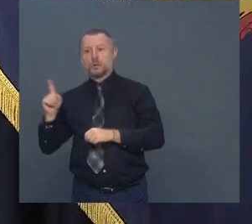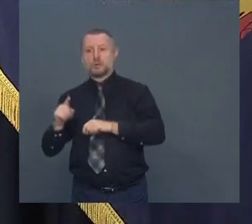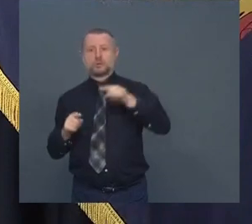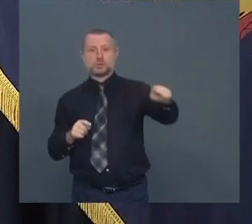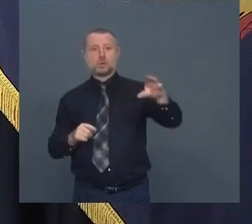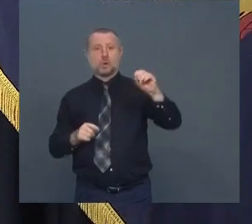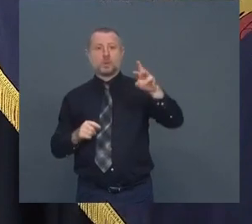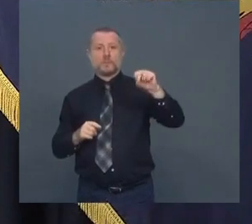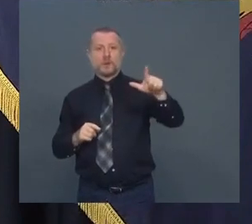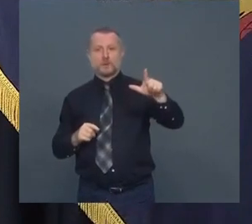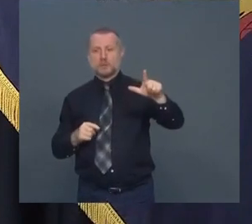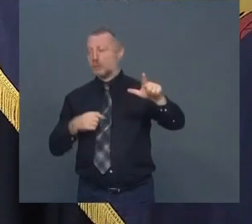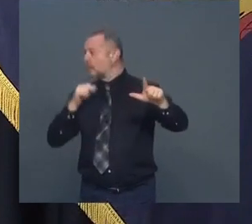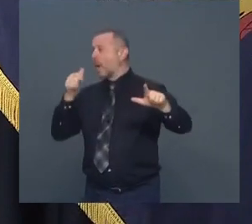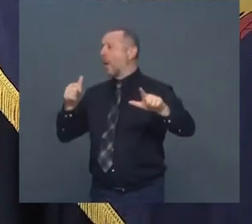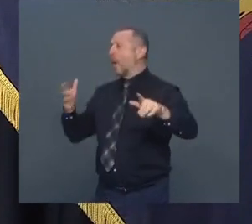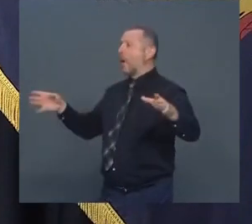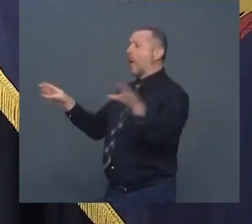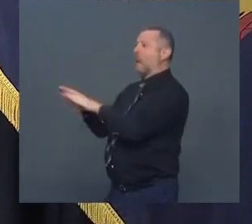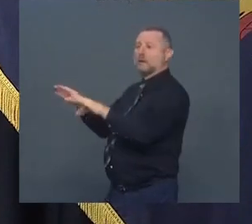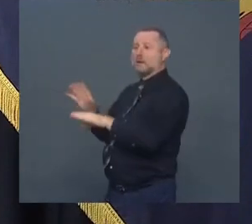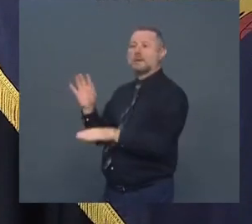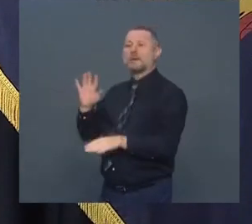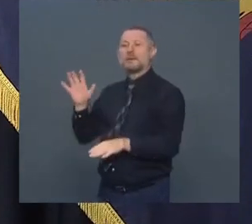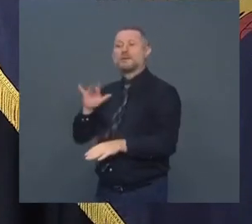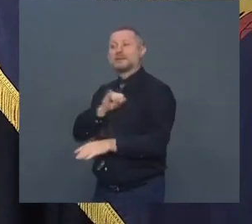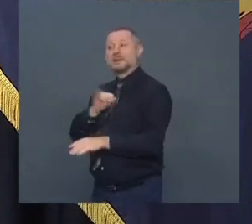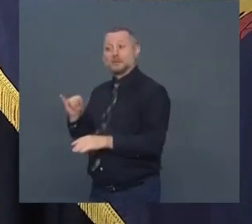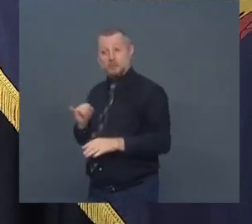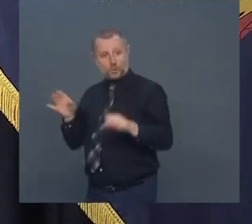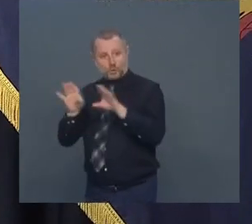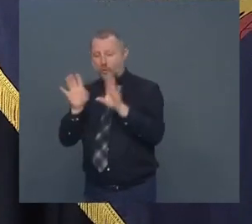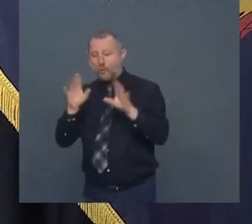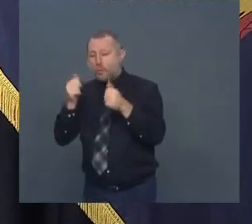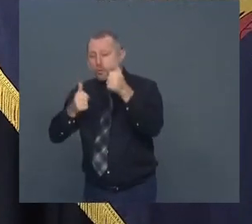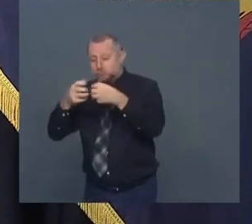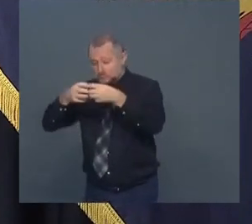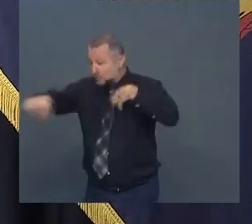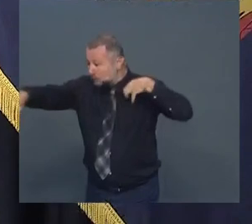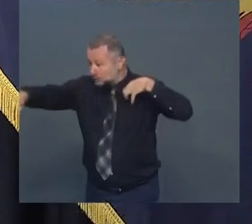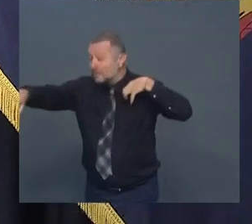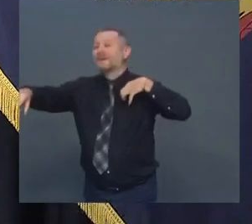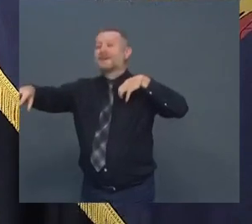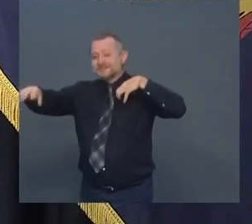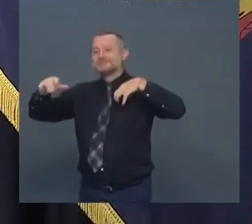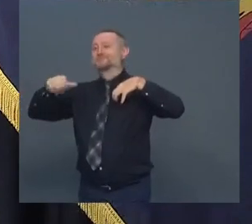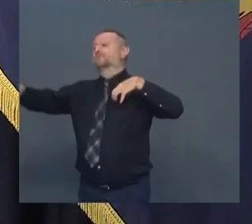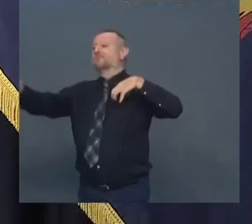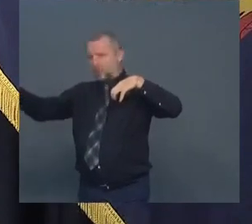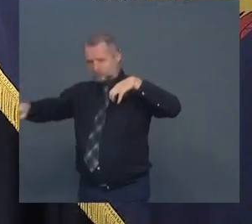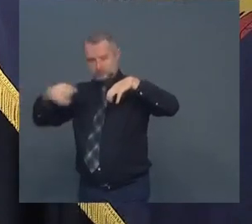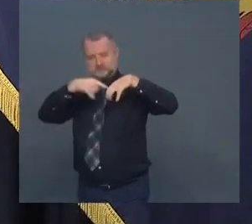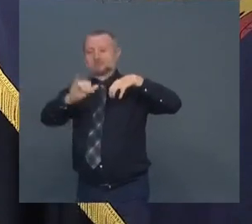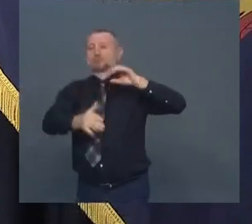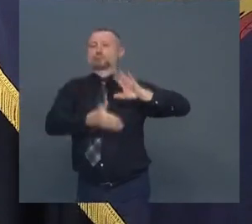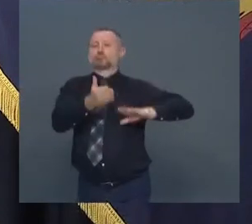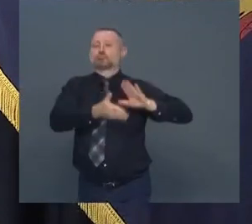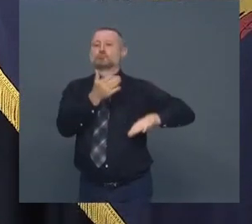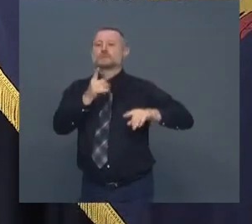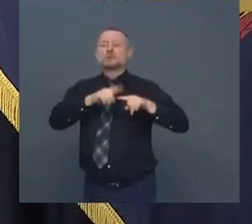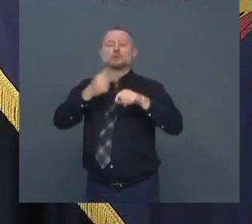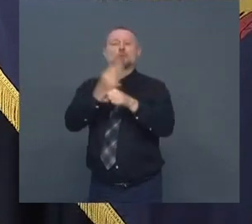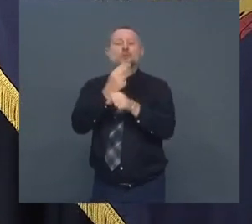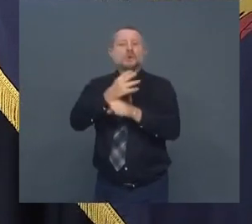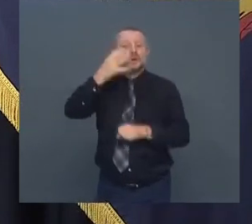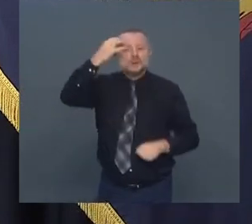does Cornell and Ithaca have to close no right so there's a certain judgment common sense